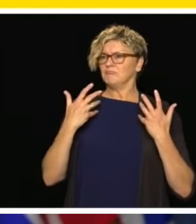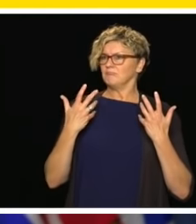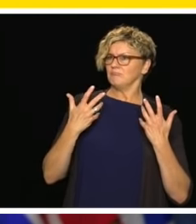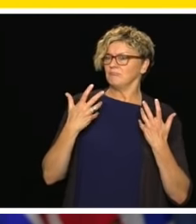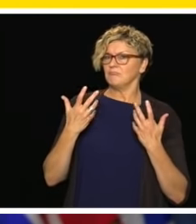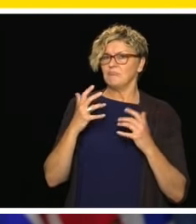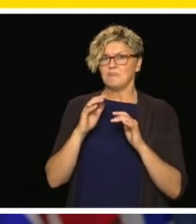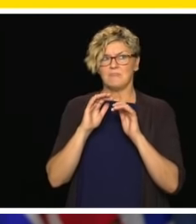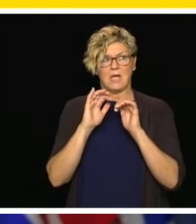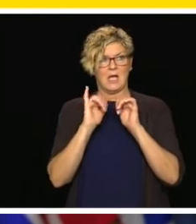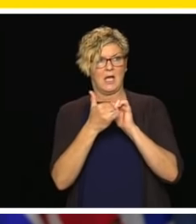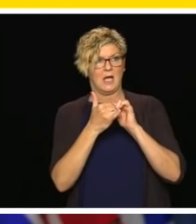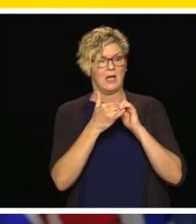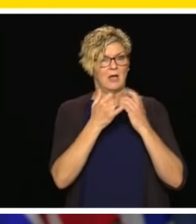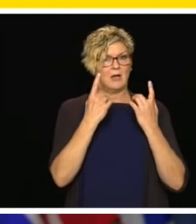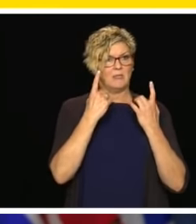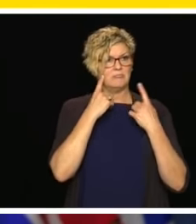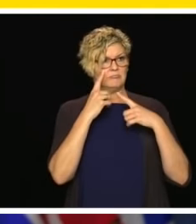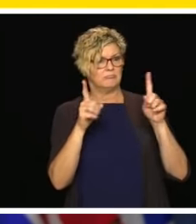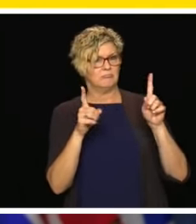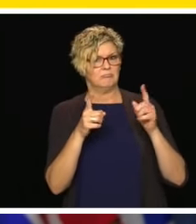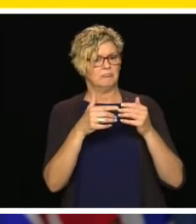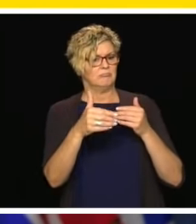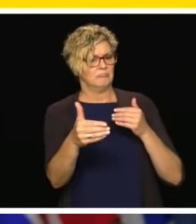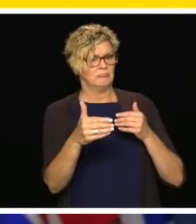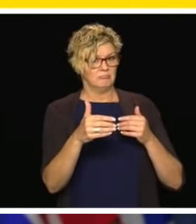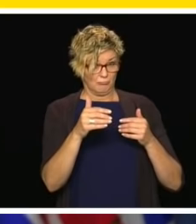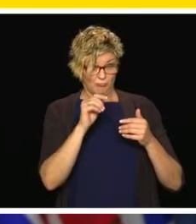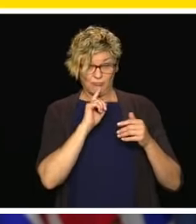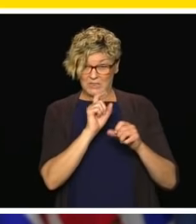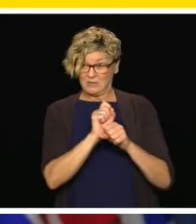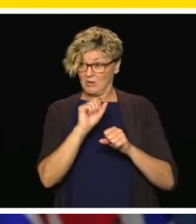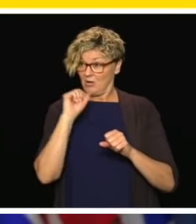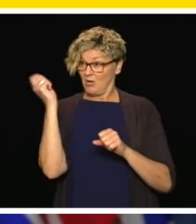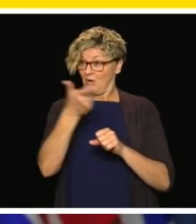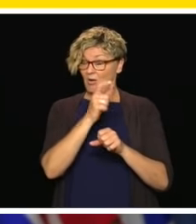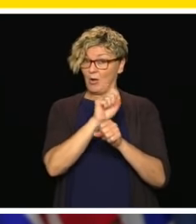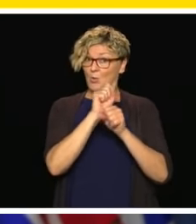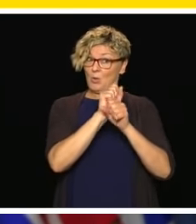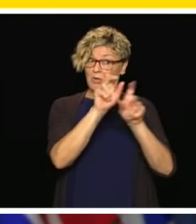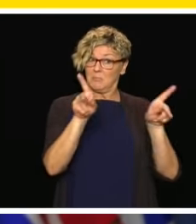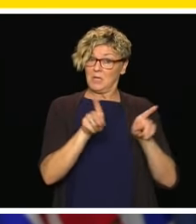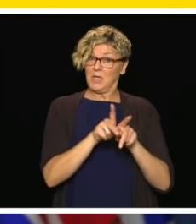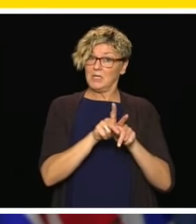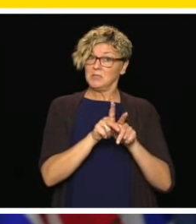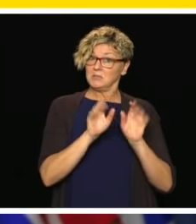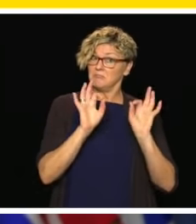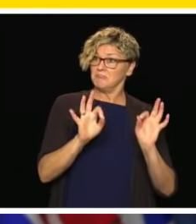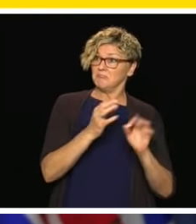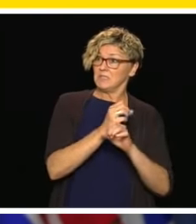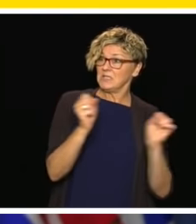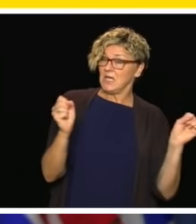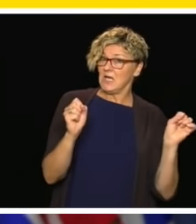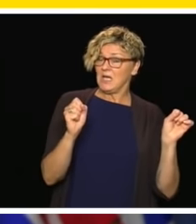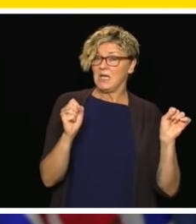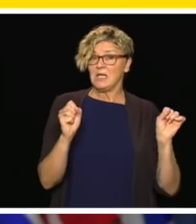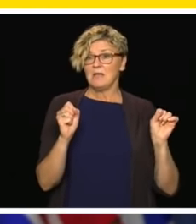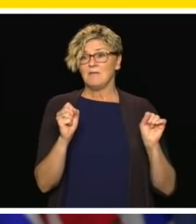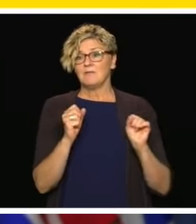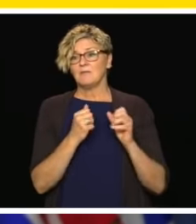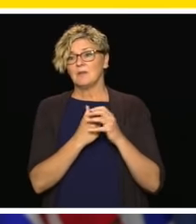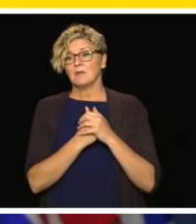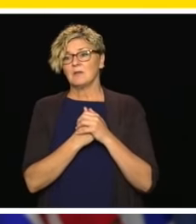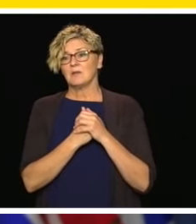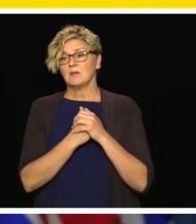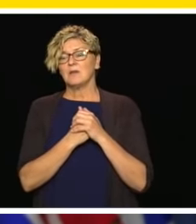information we give about how we're making workplaces safe, the better. And I think we've